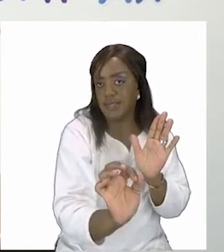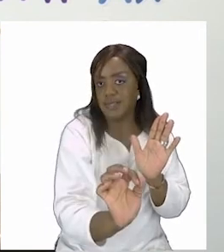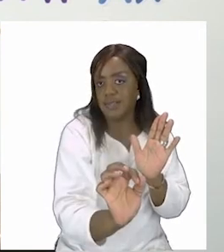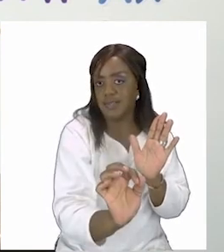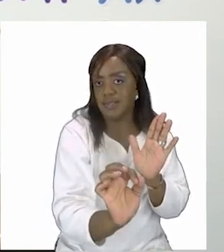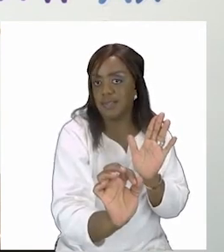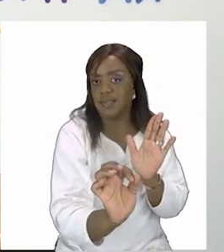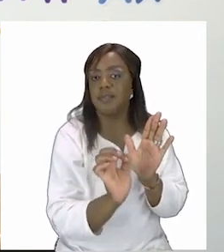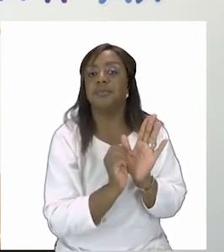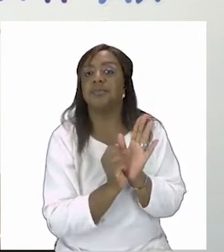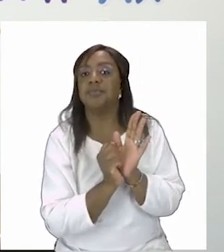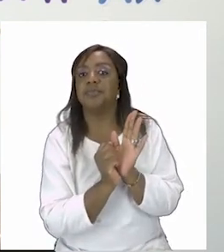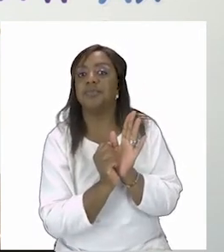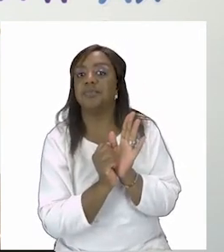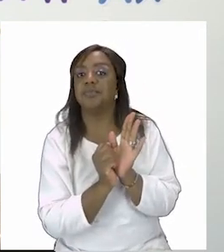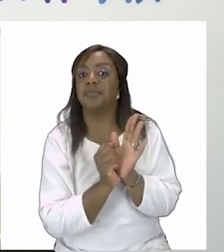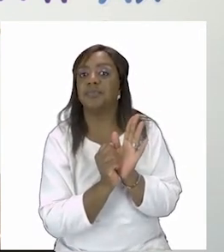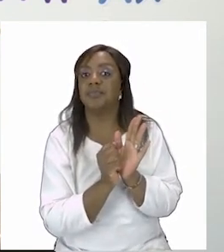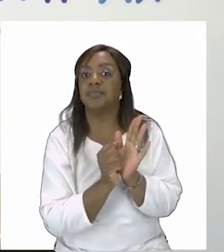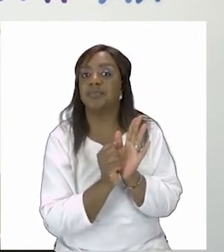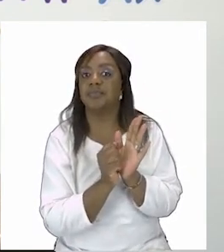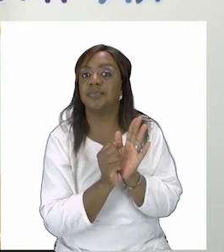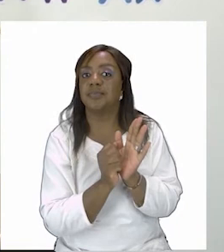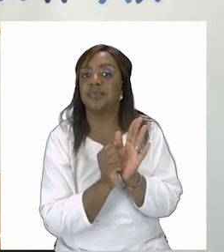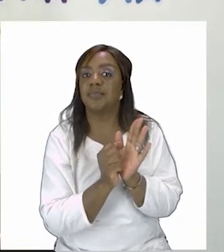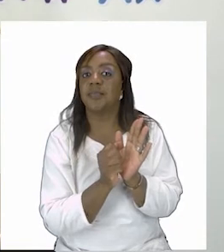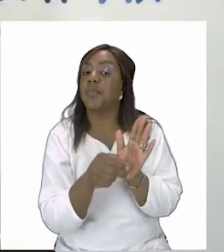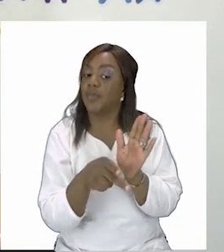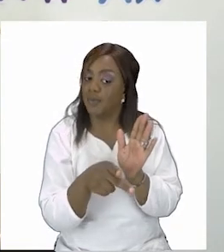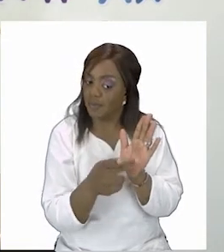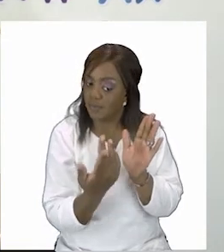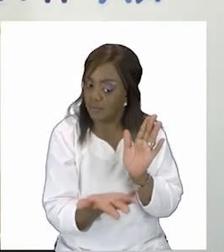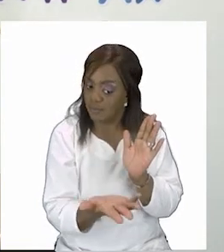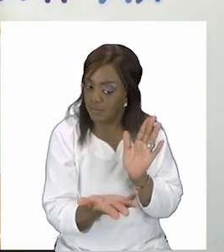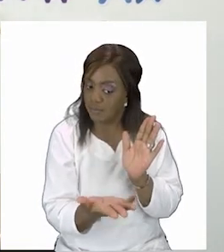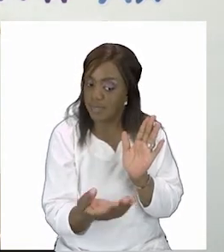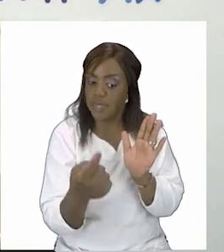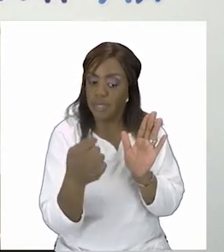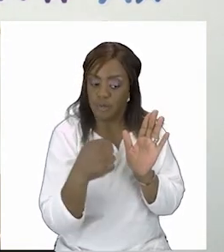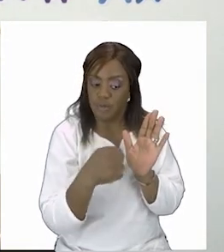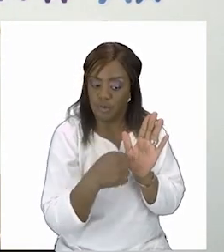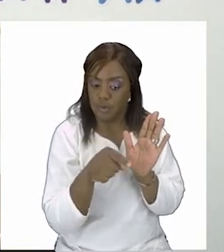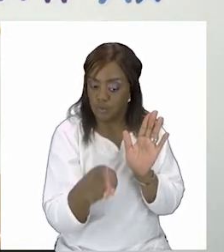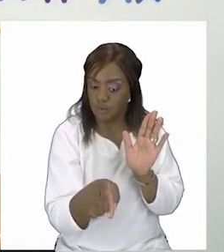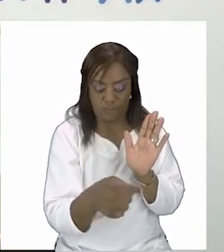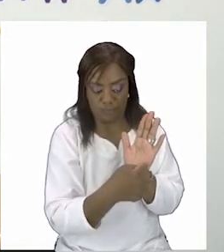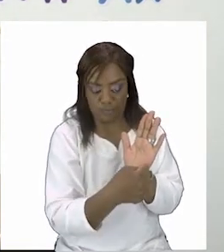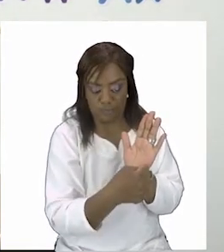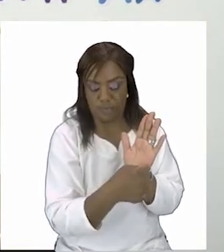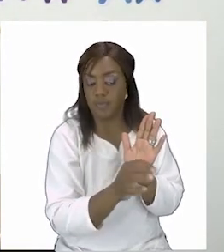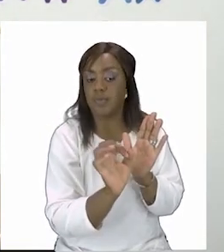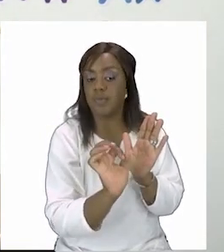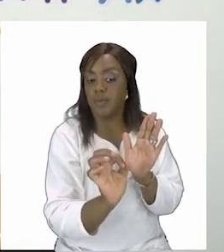they also had your sister so your parents